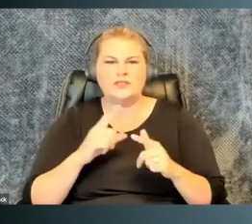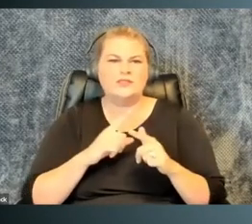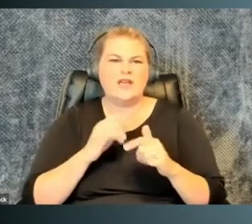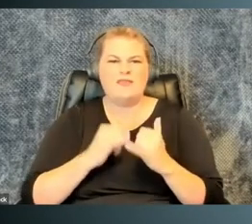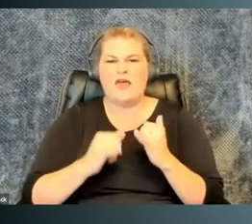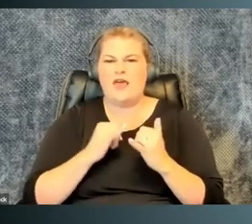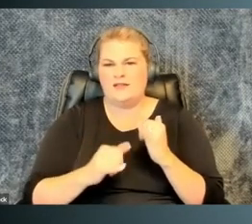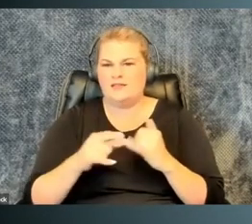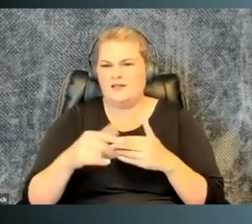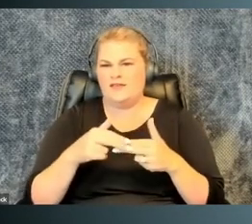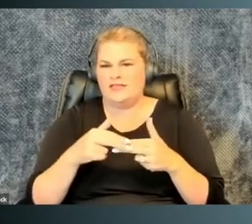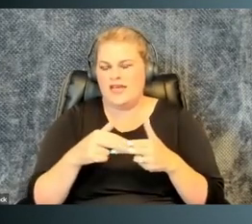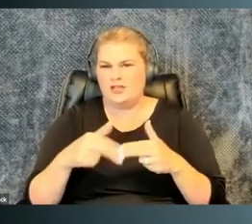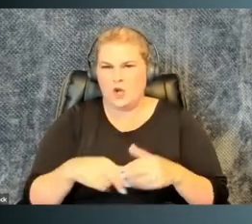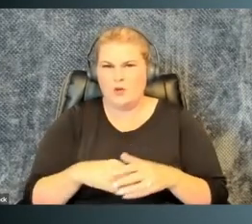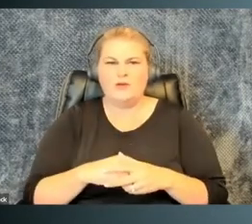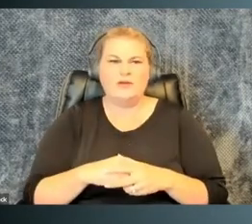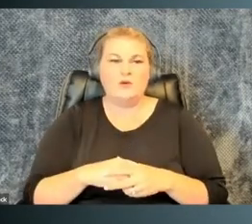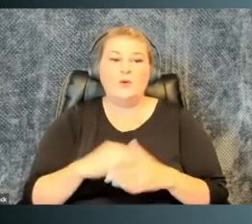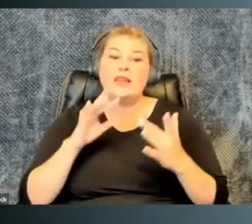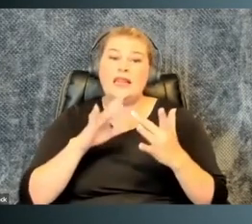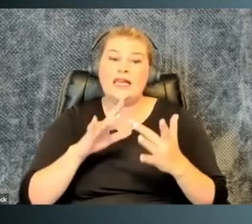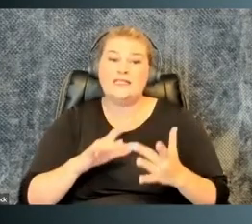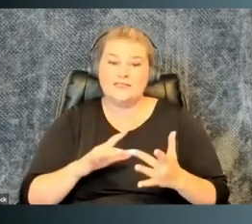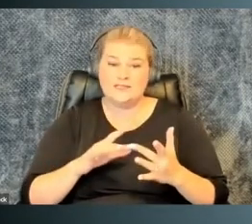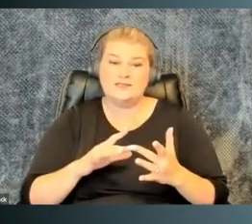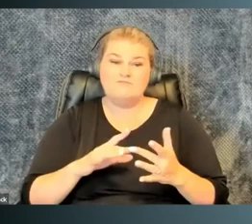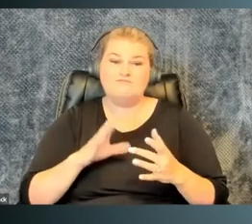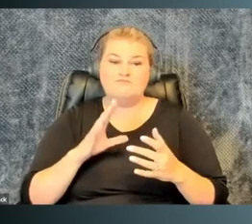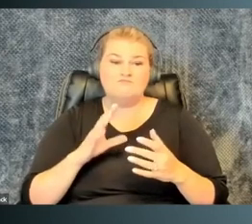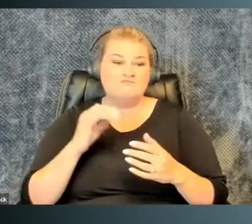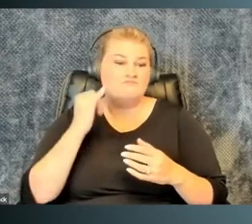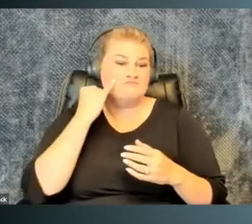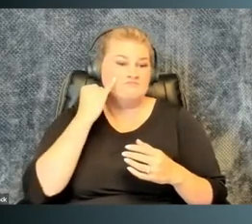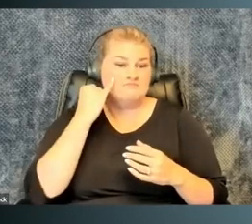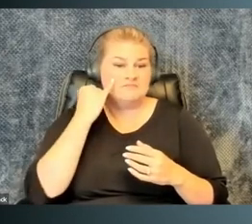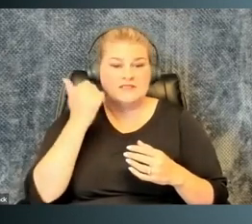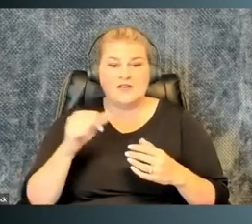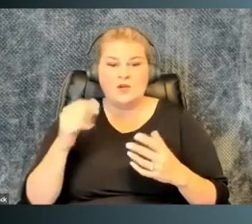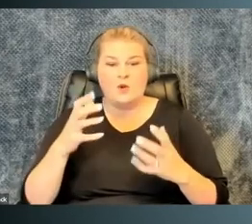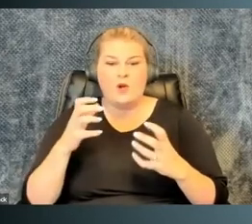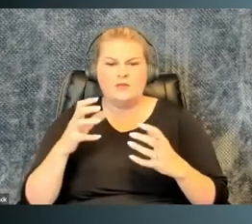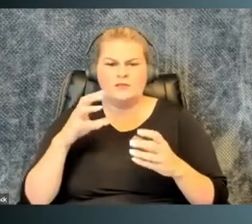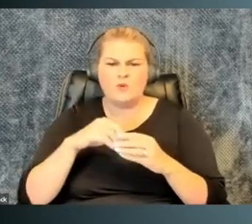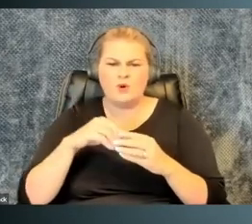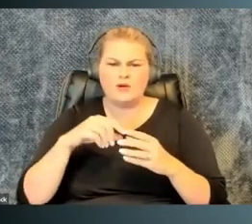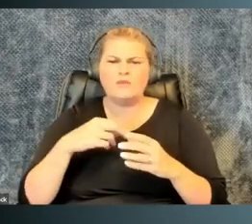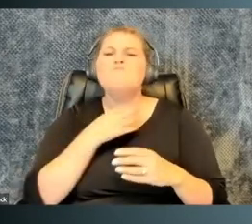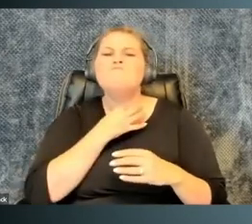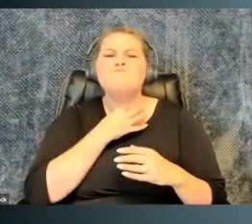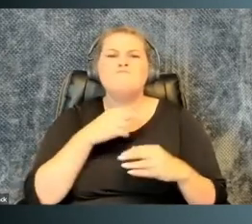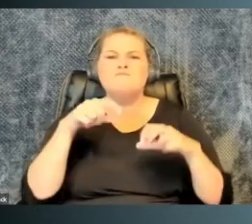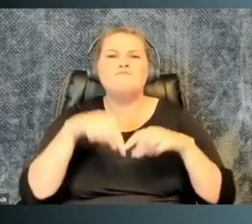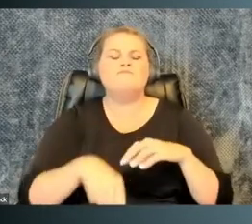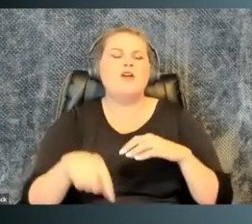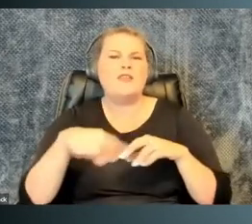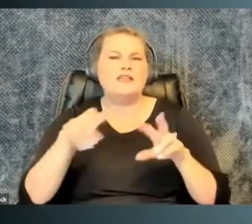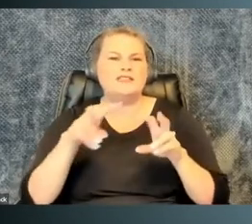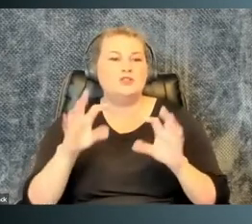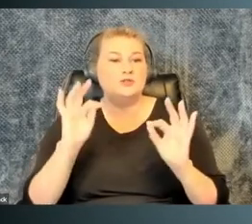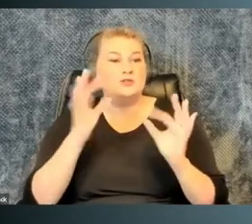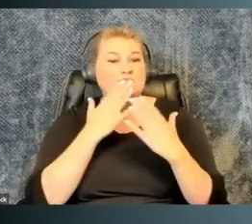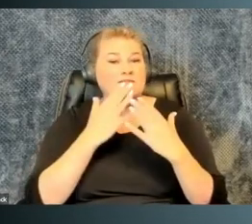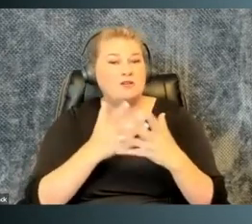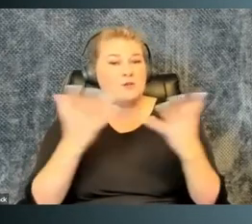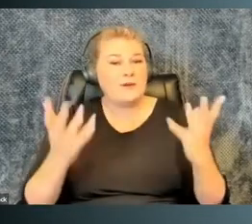have a whole bunch of resources at the end of the slideshow with links in case if anyone wants to delve further